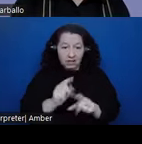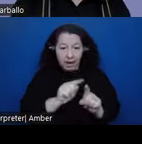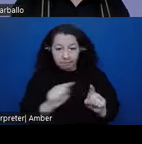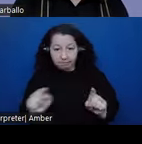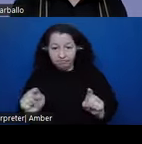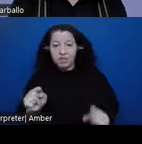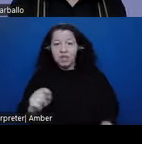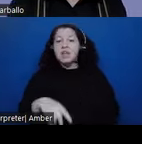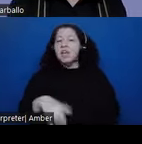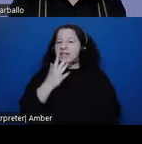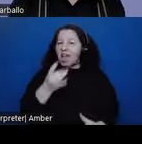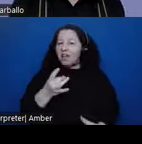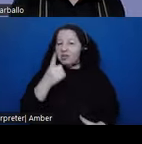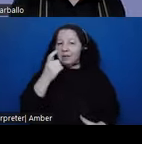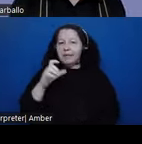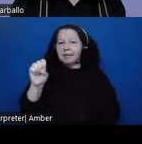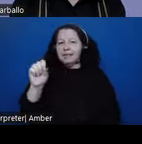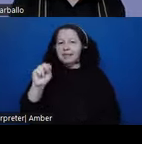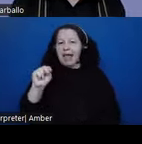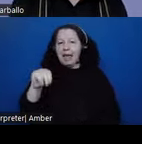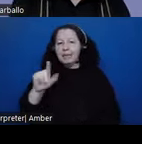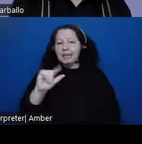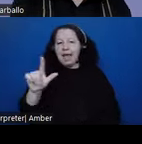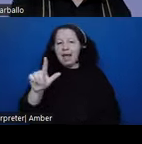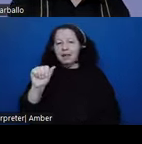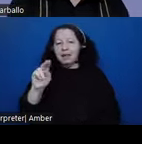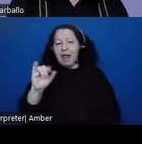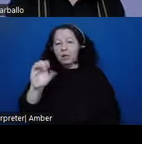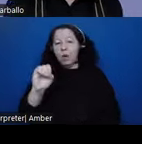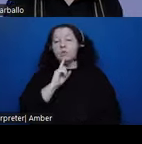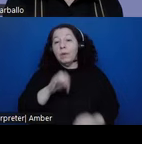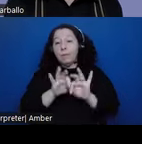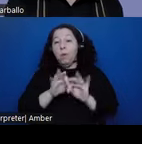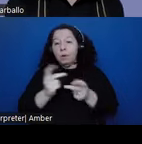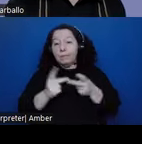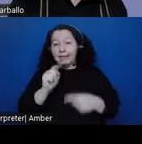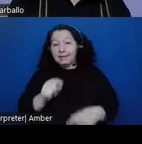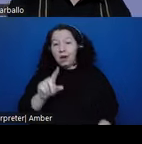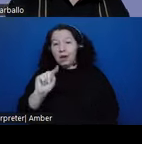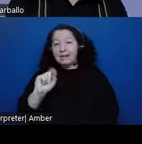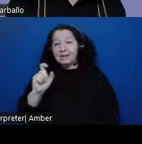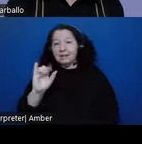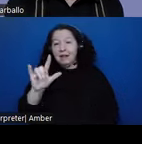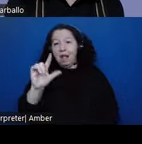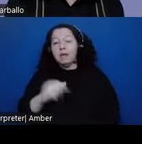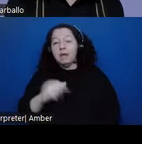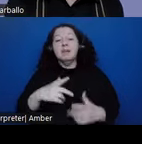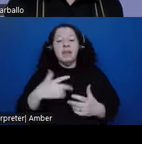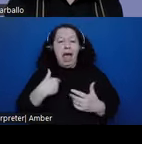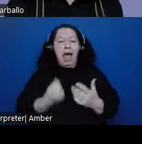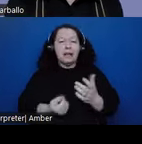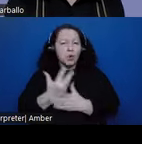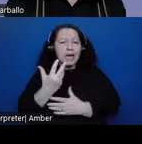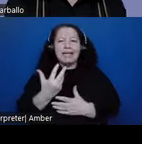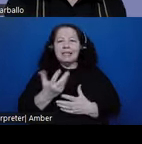interesting because San Miguel Analco is a really important site in Tlaxcala. It was a place that has springs and was previously